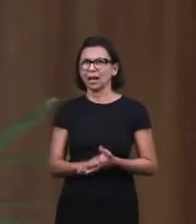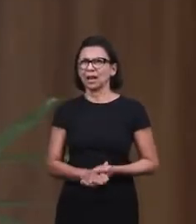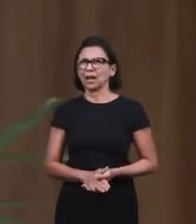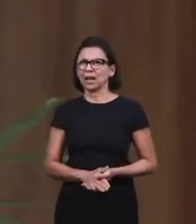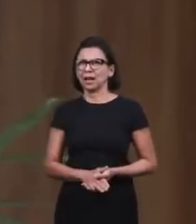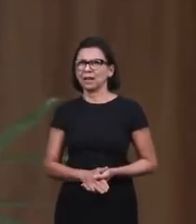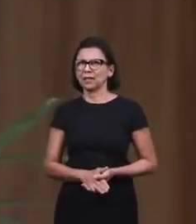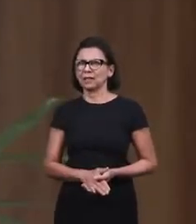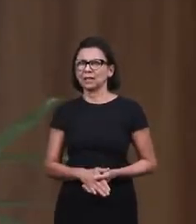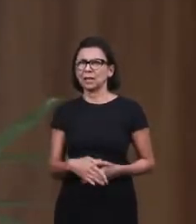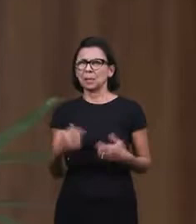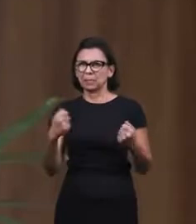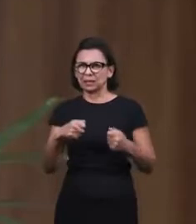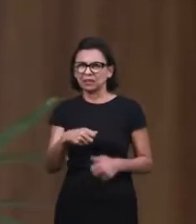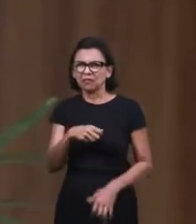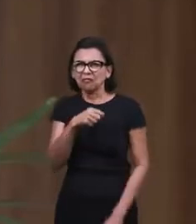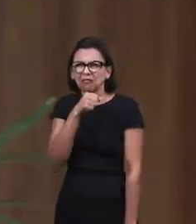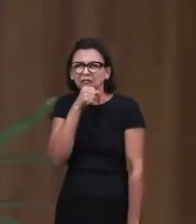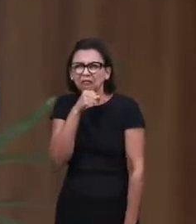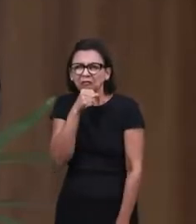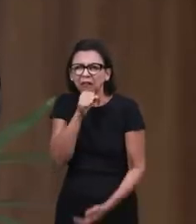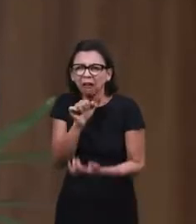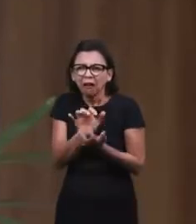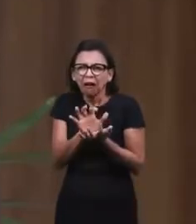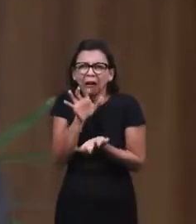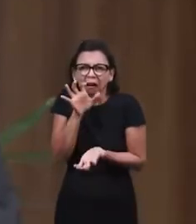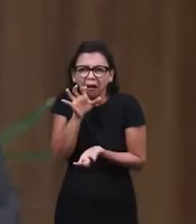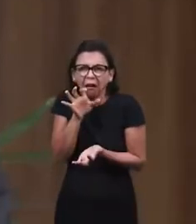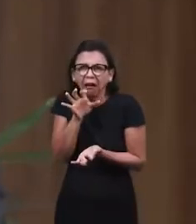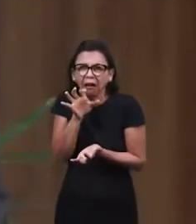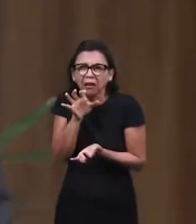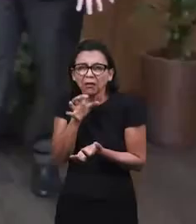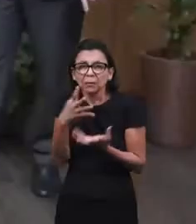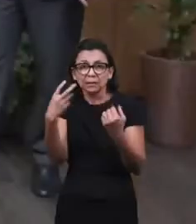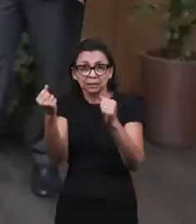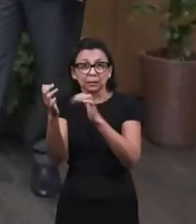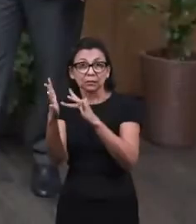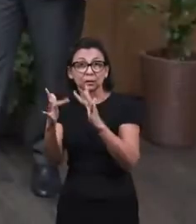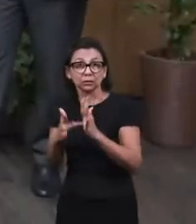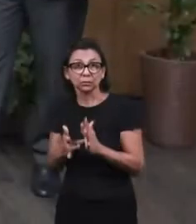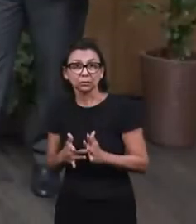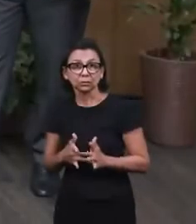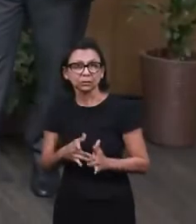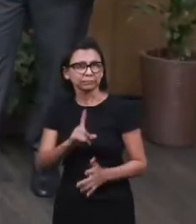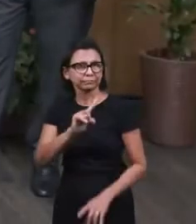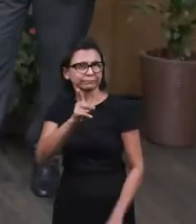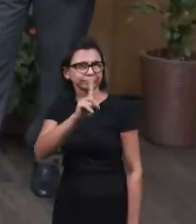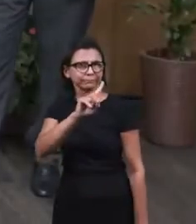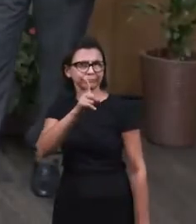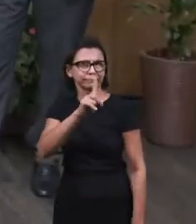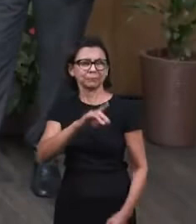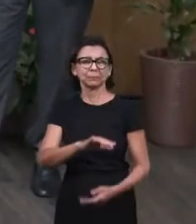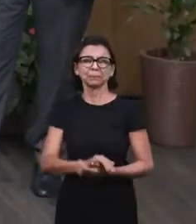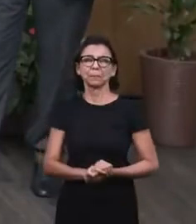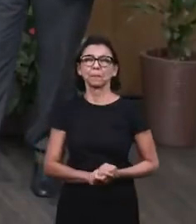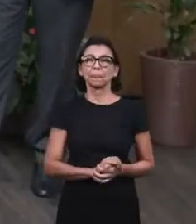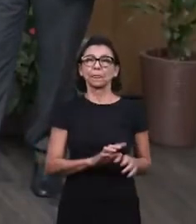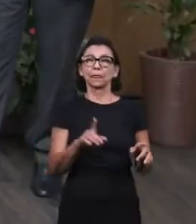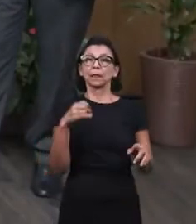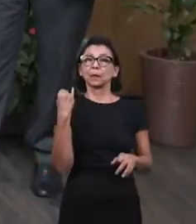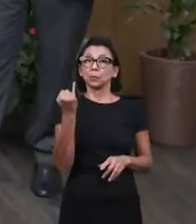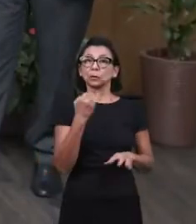be old, to be close to eternity. And another detail that's very important, Sergio,